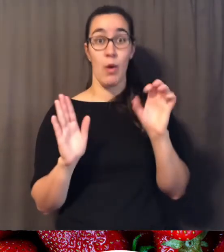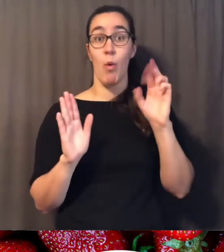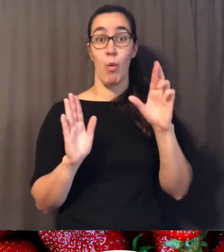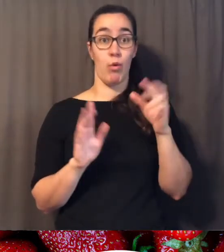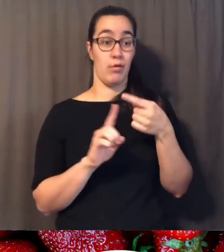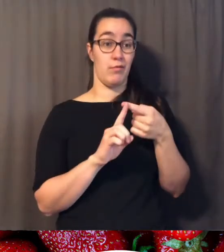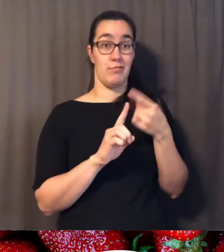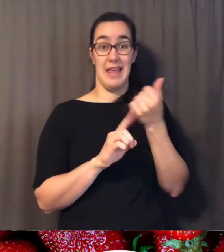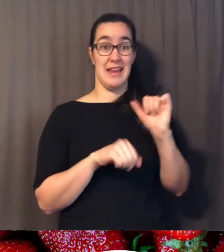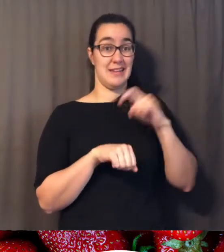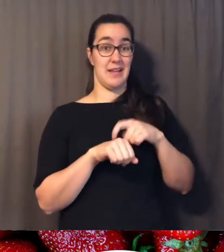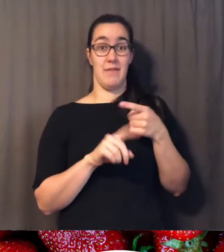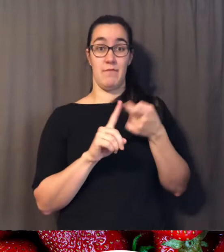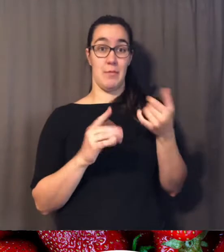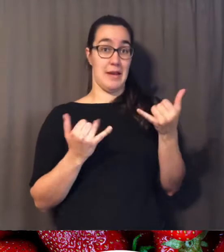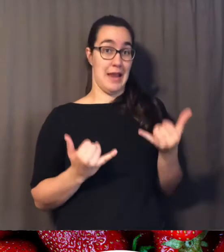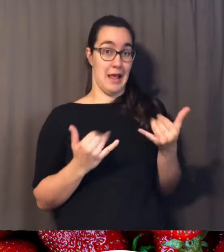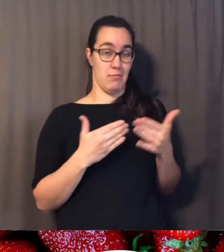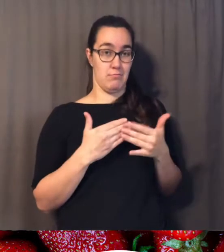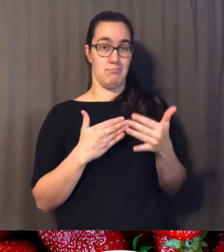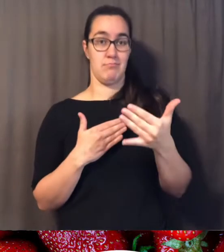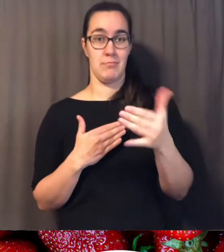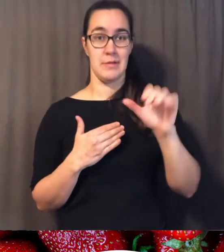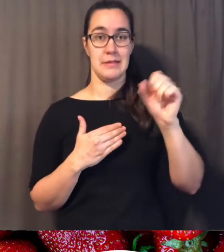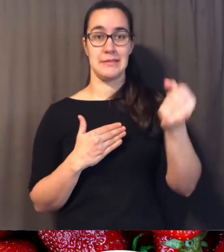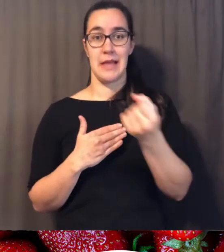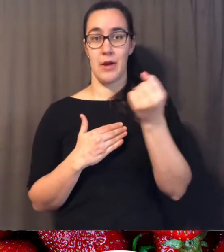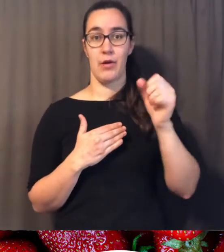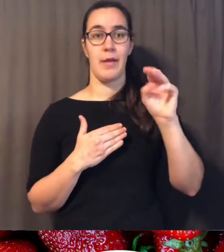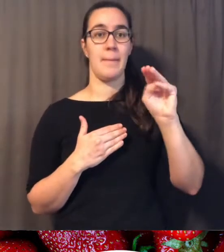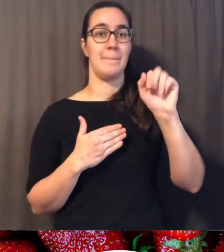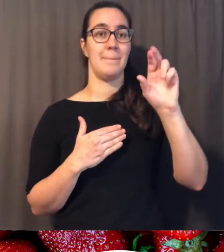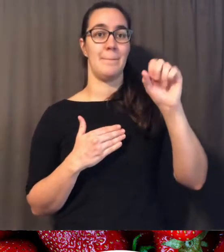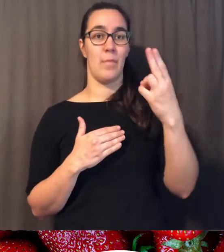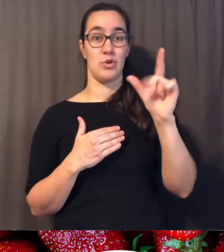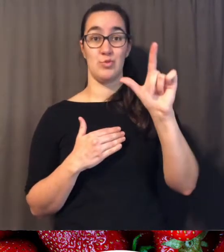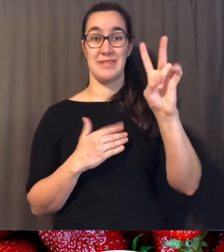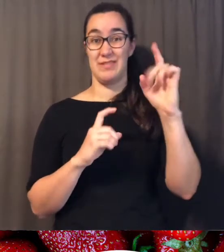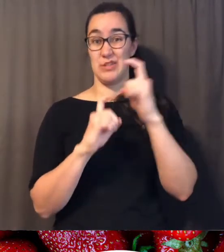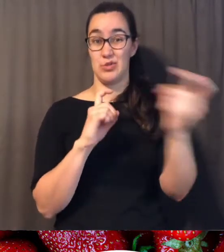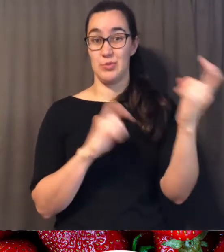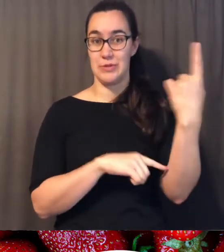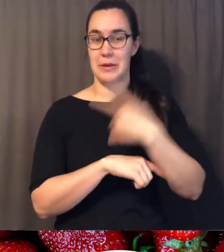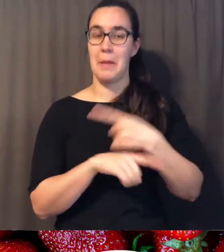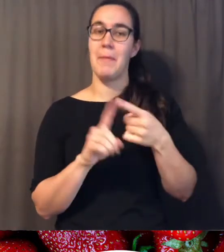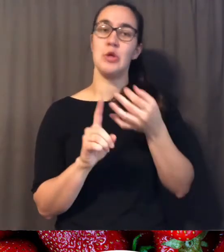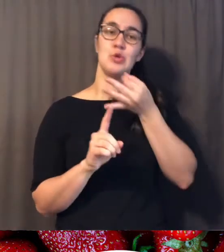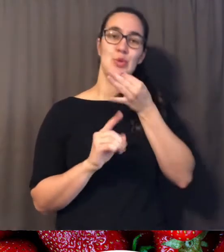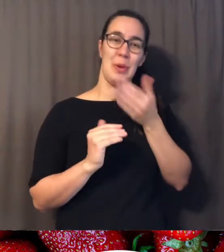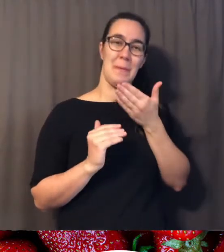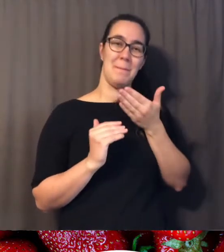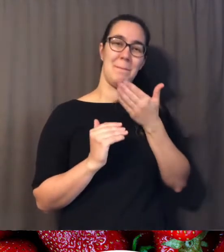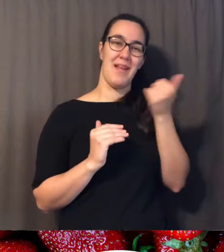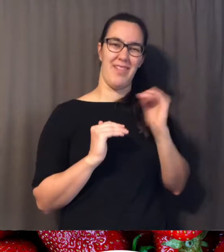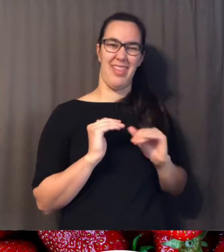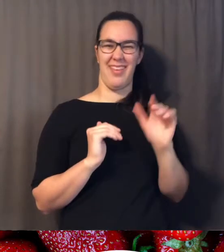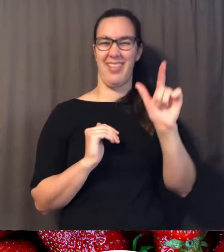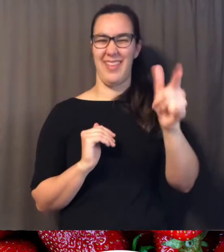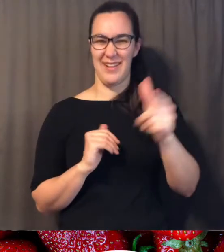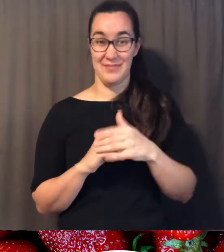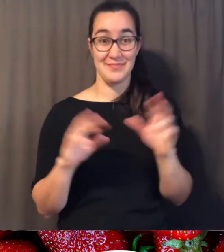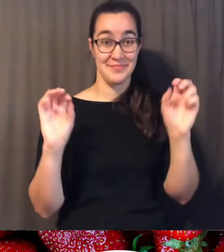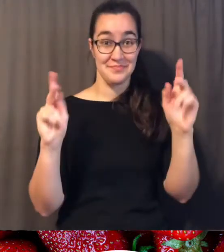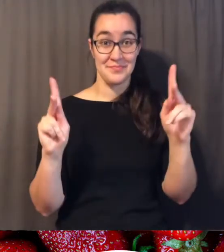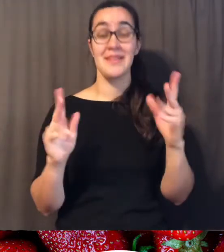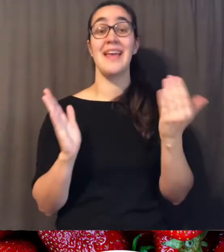and the saturday the 27th to bring it by the church office right but sooner the better so we can make arrangements right so